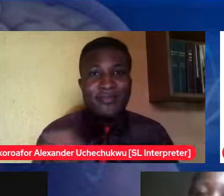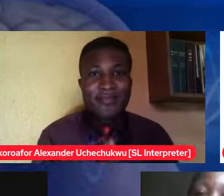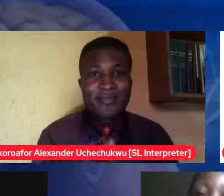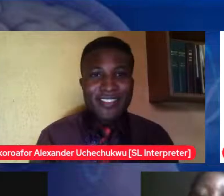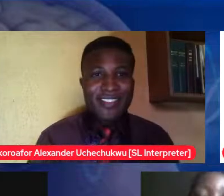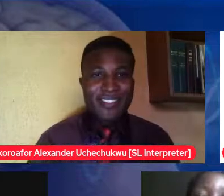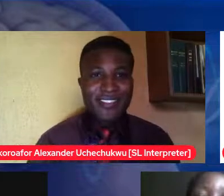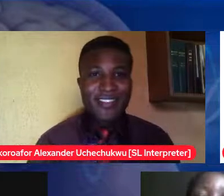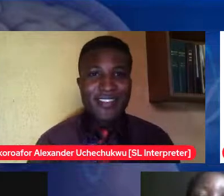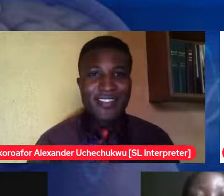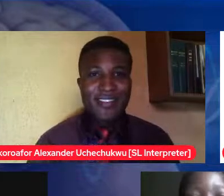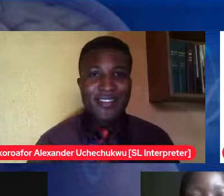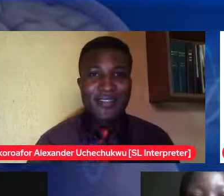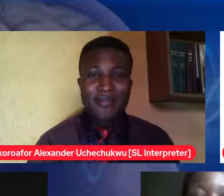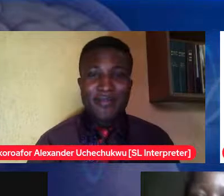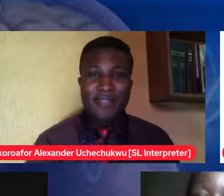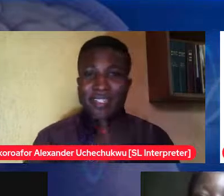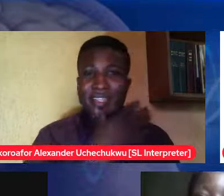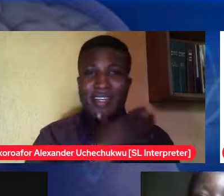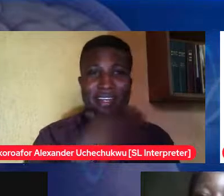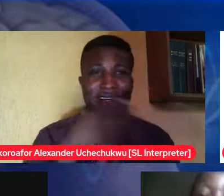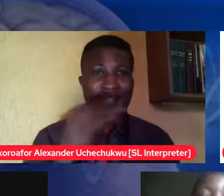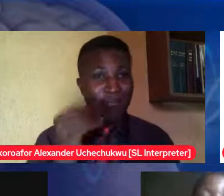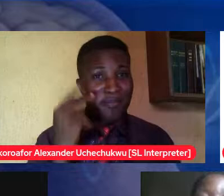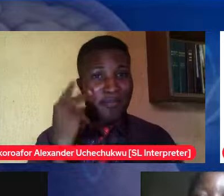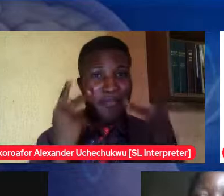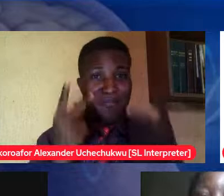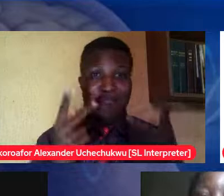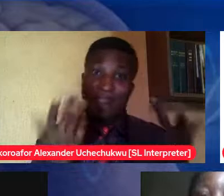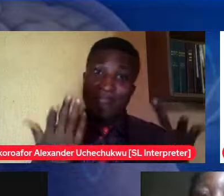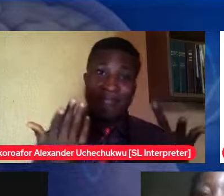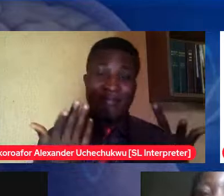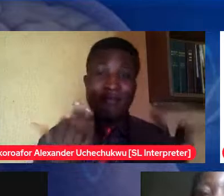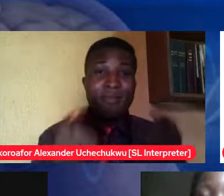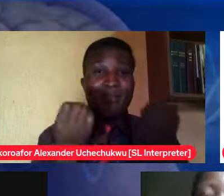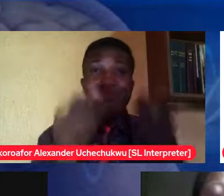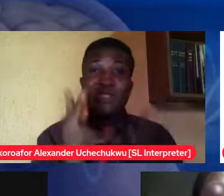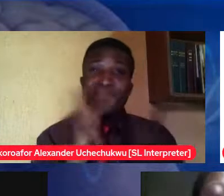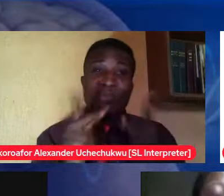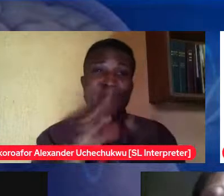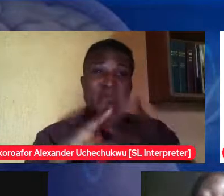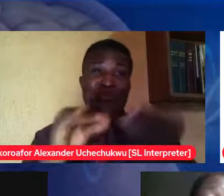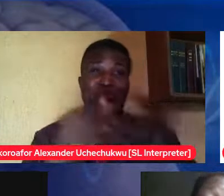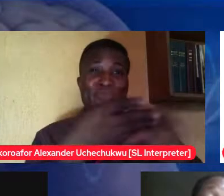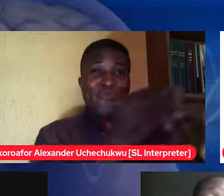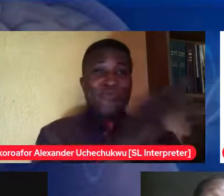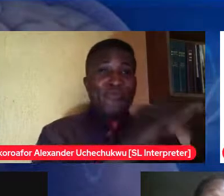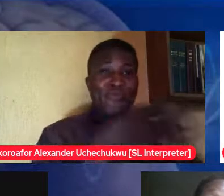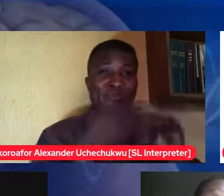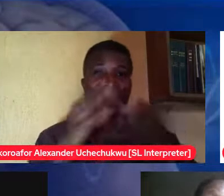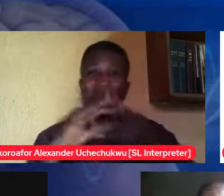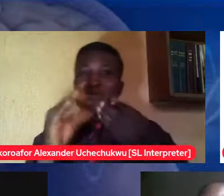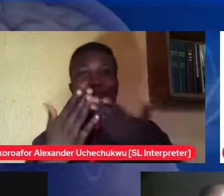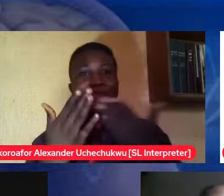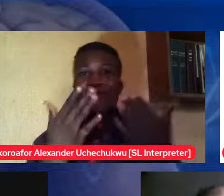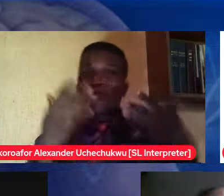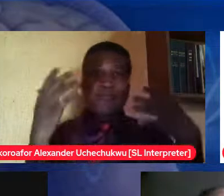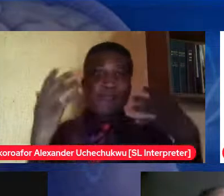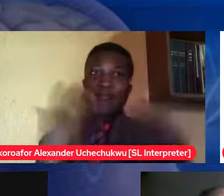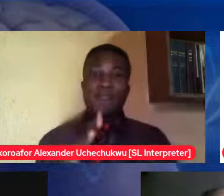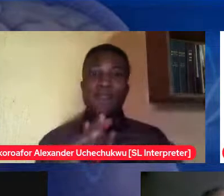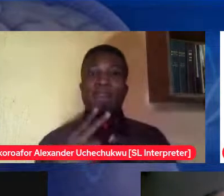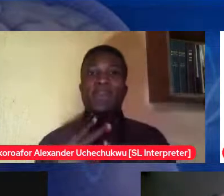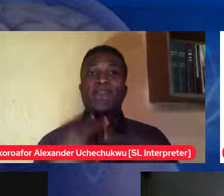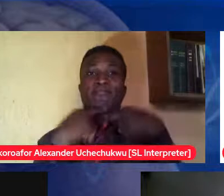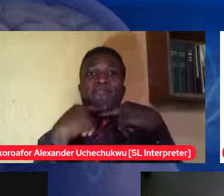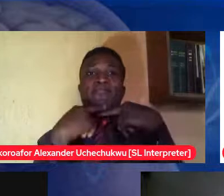and then you will hear the things that would shock you to your bones they're gonna be like really you